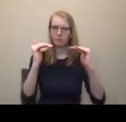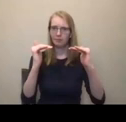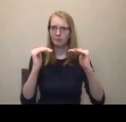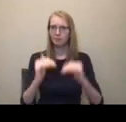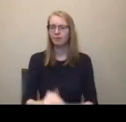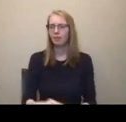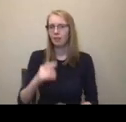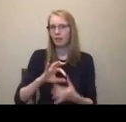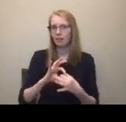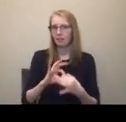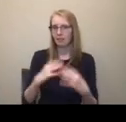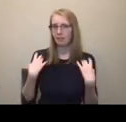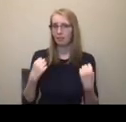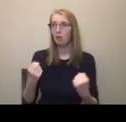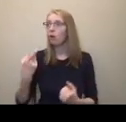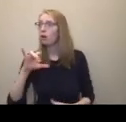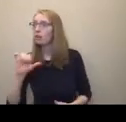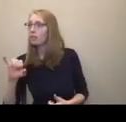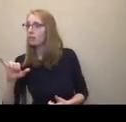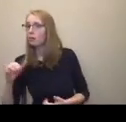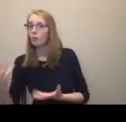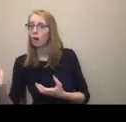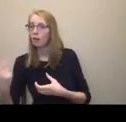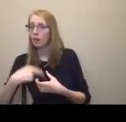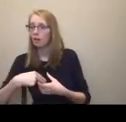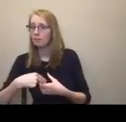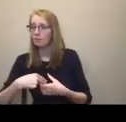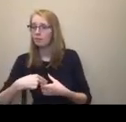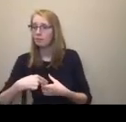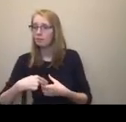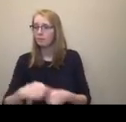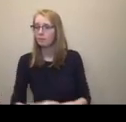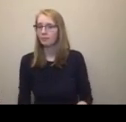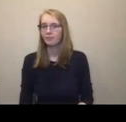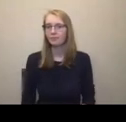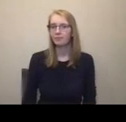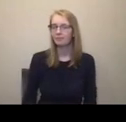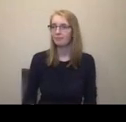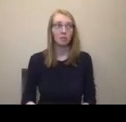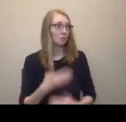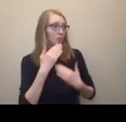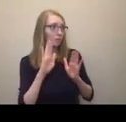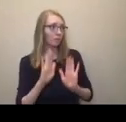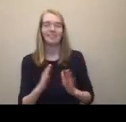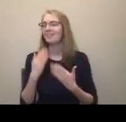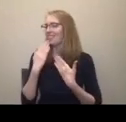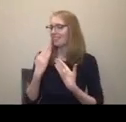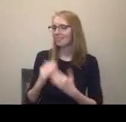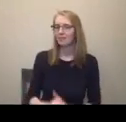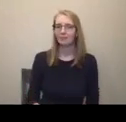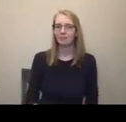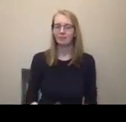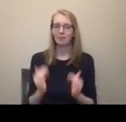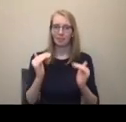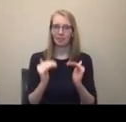to add? No, I think that was great. Okay, thank you. All right. And then we get into this and this comes